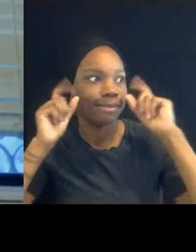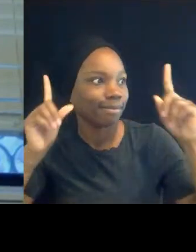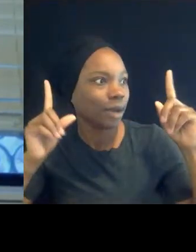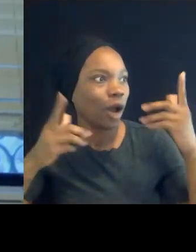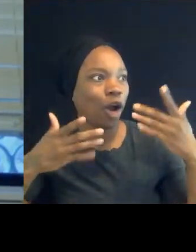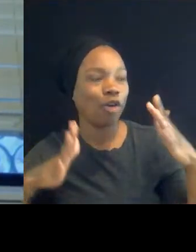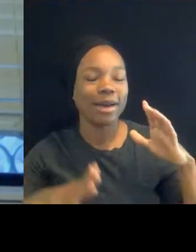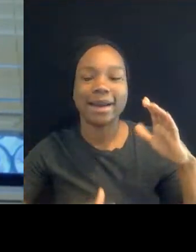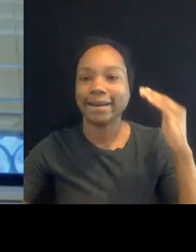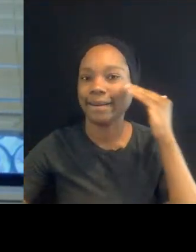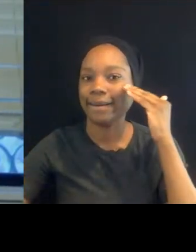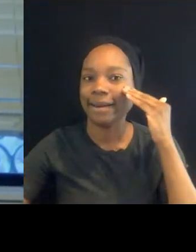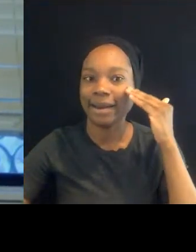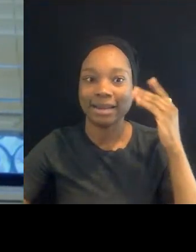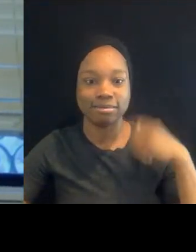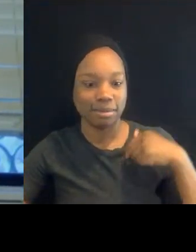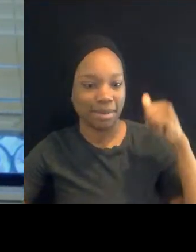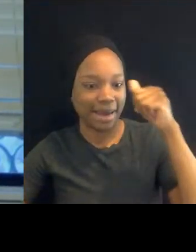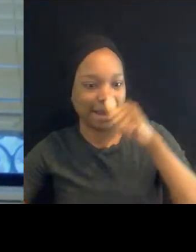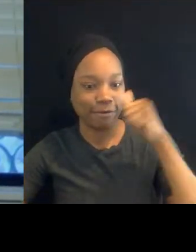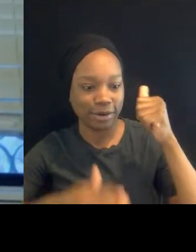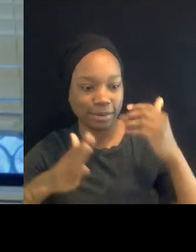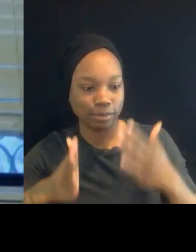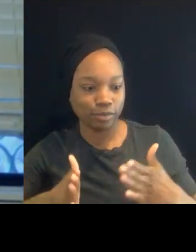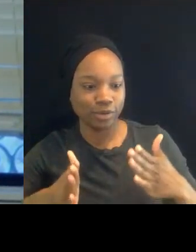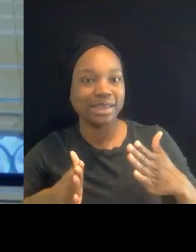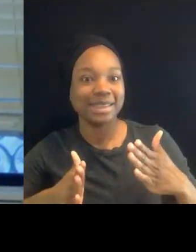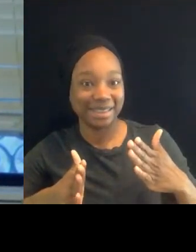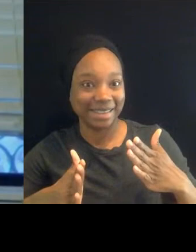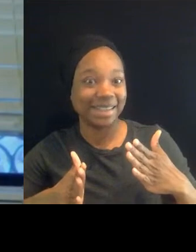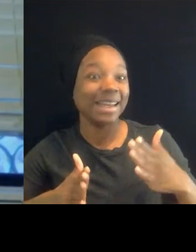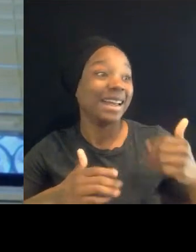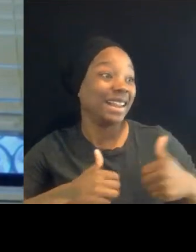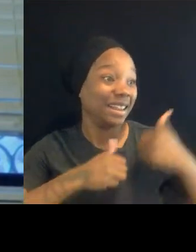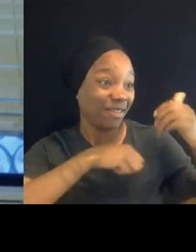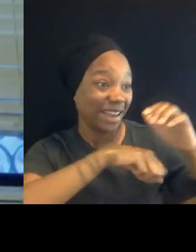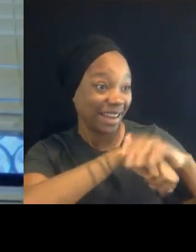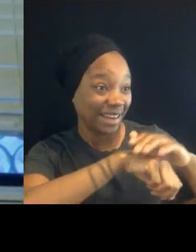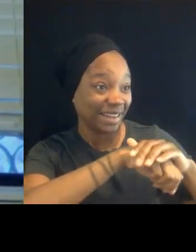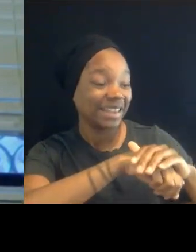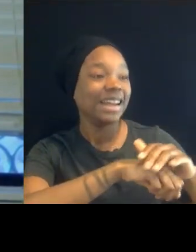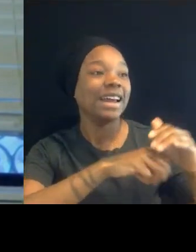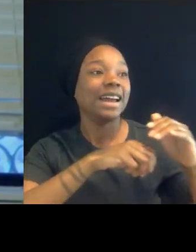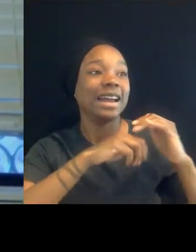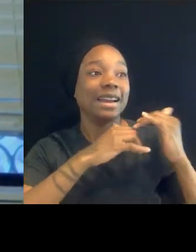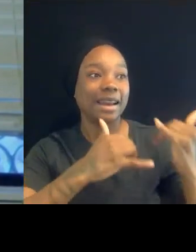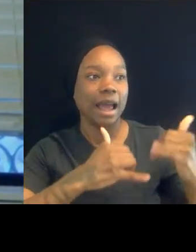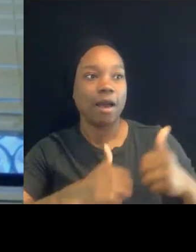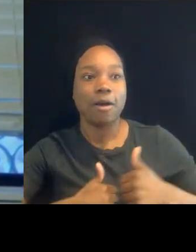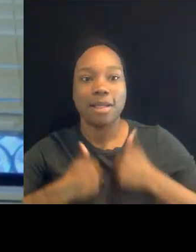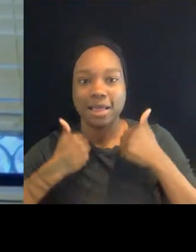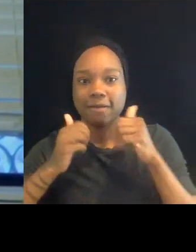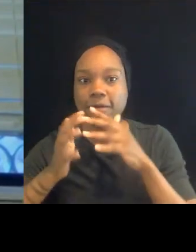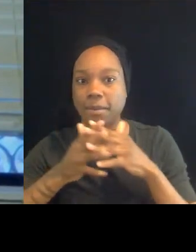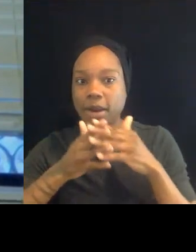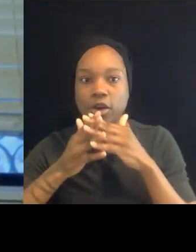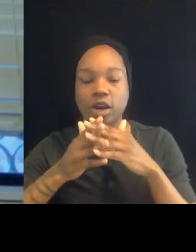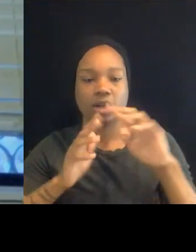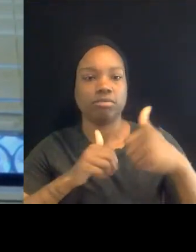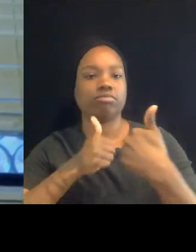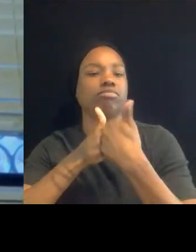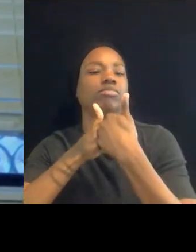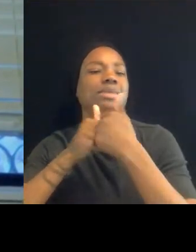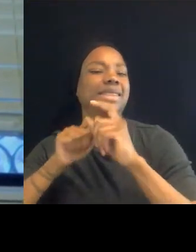now living in America. I actually had to, it challenged me in a different way to really, to see the other